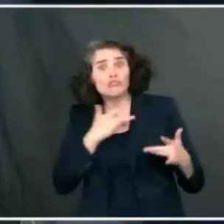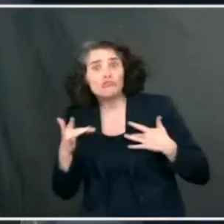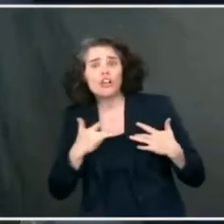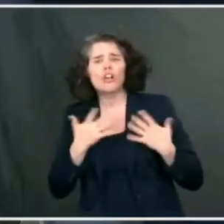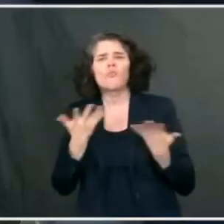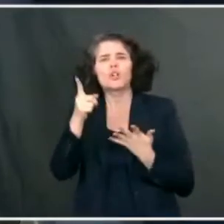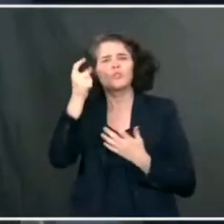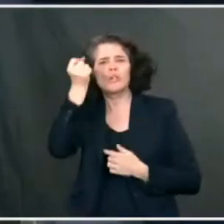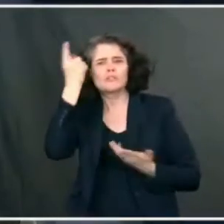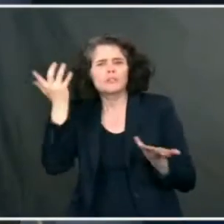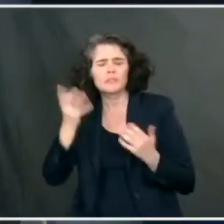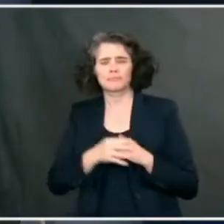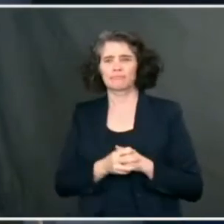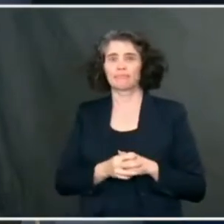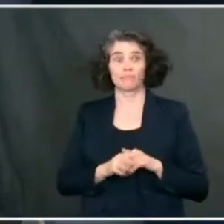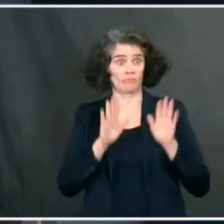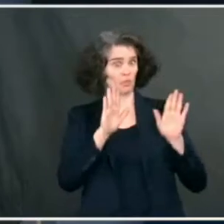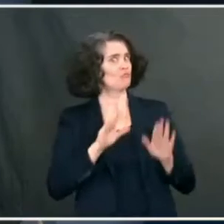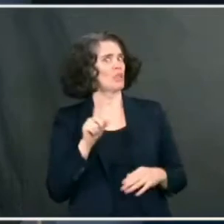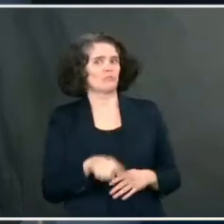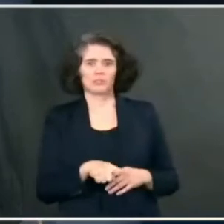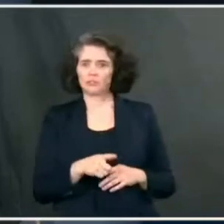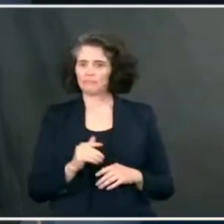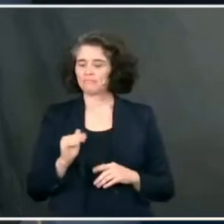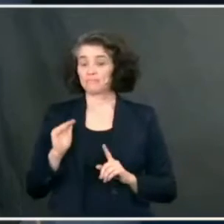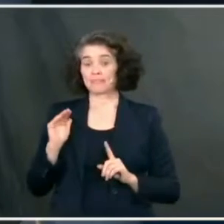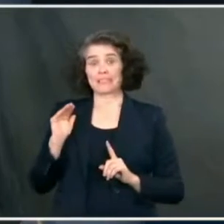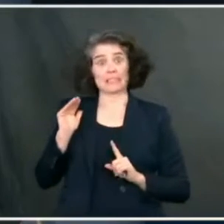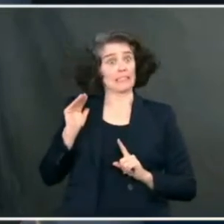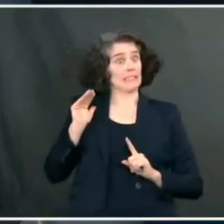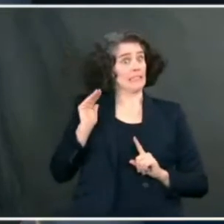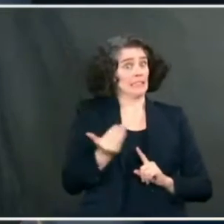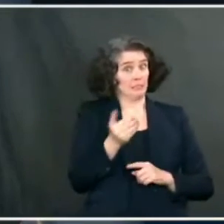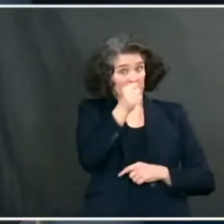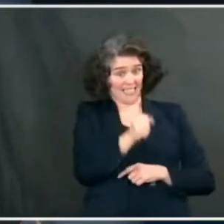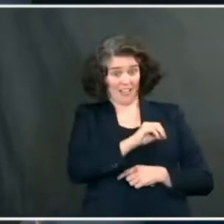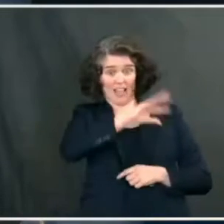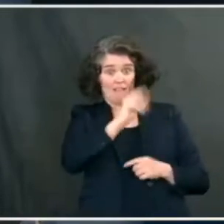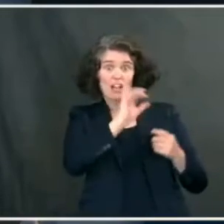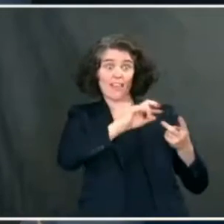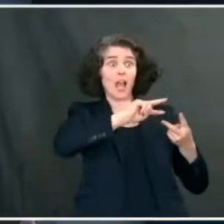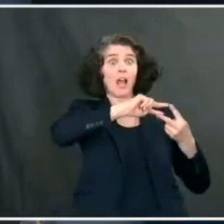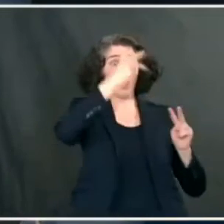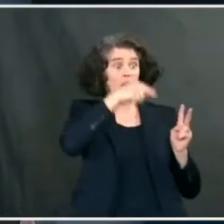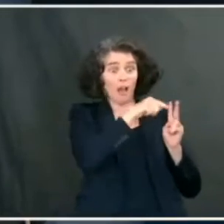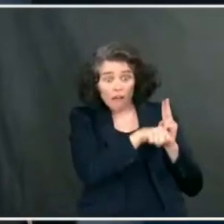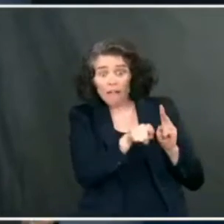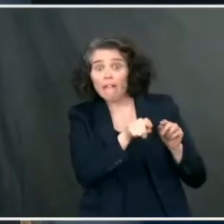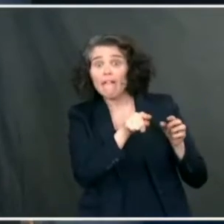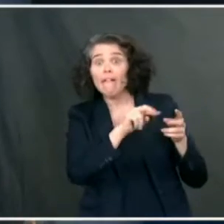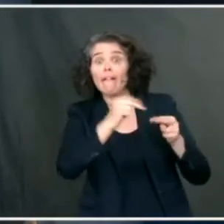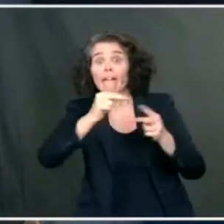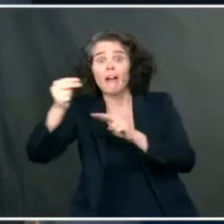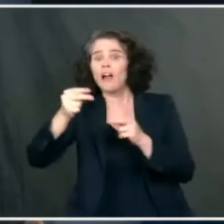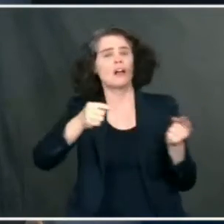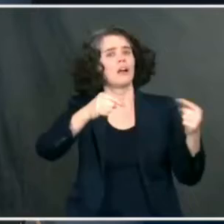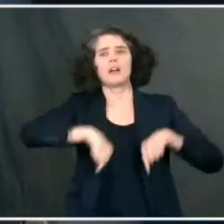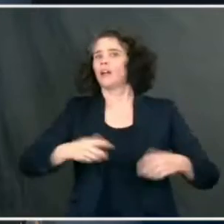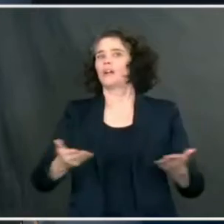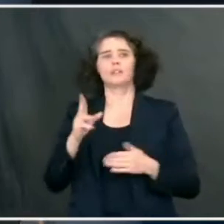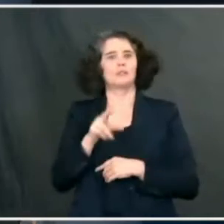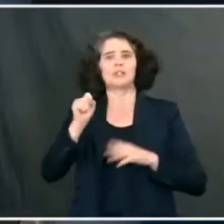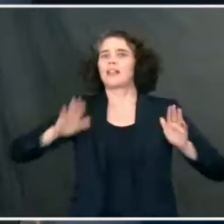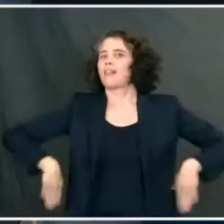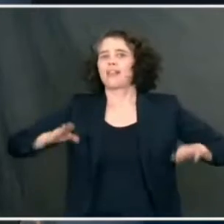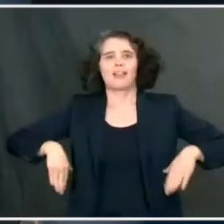question. Thus far, it does not appear at all that the South African strain is in the United States. However, we must be